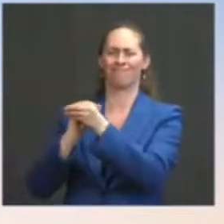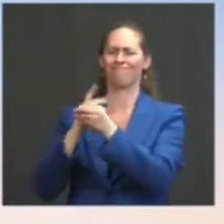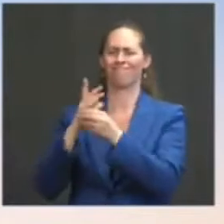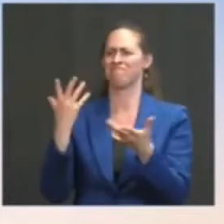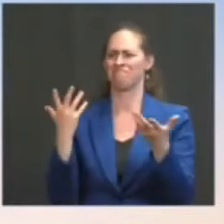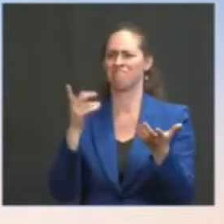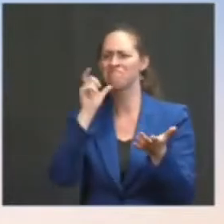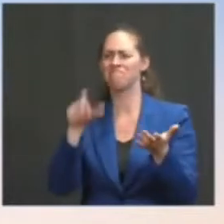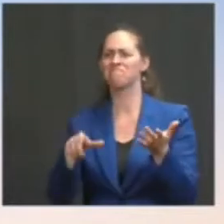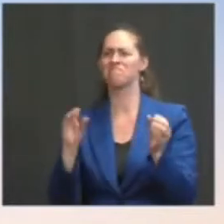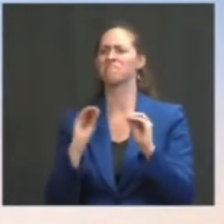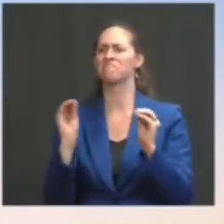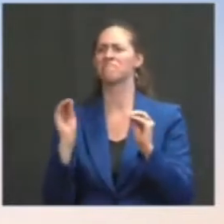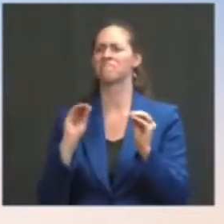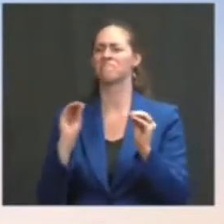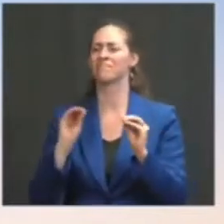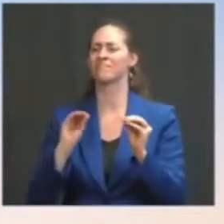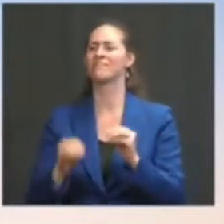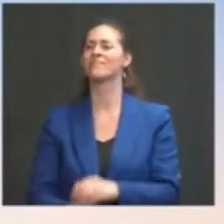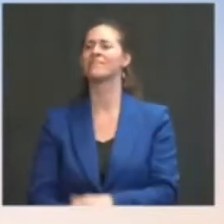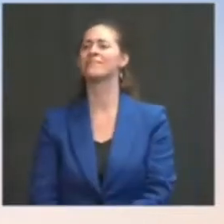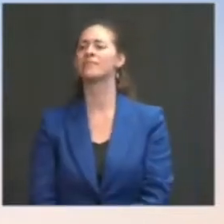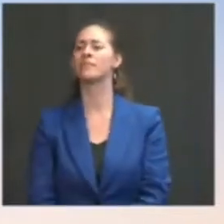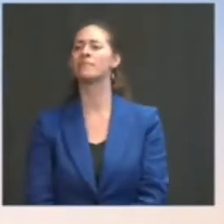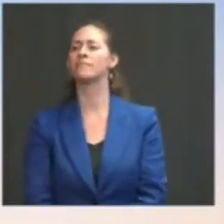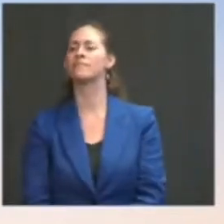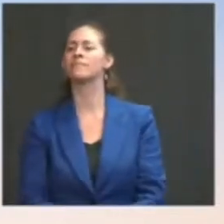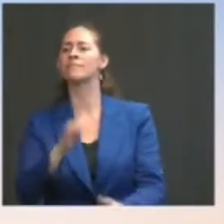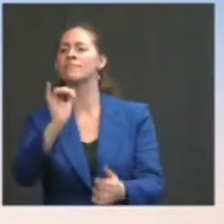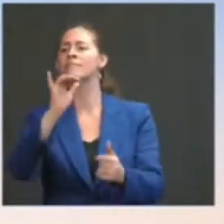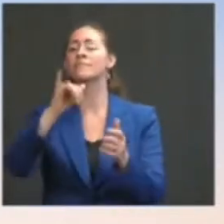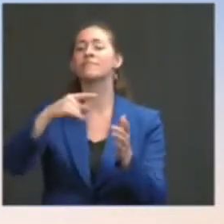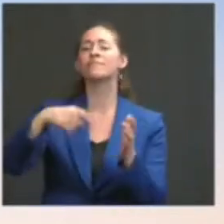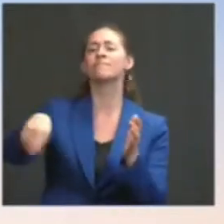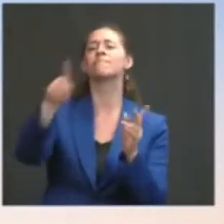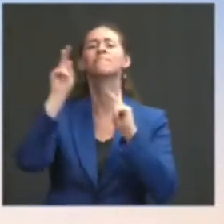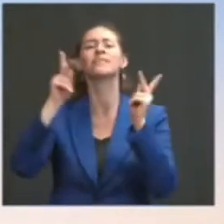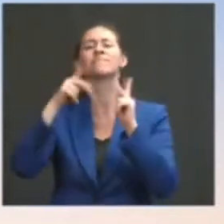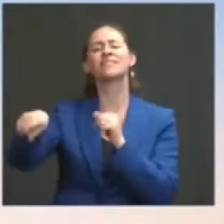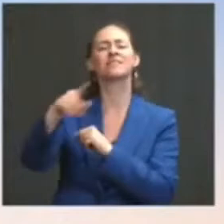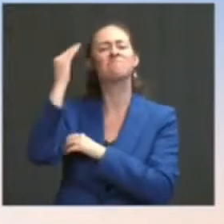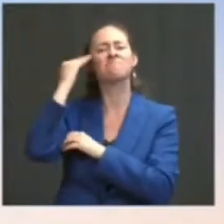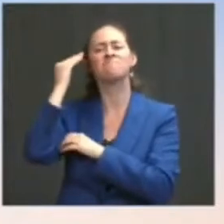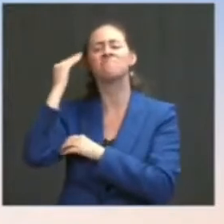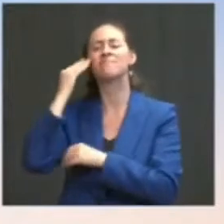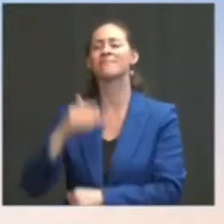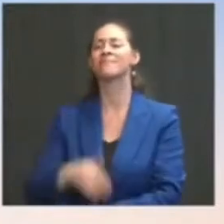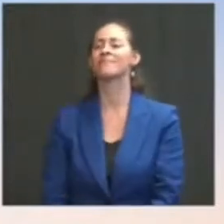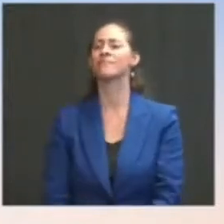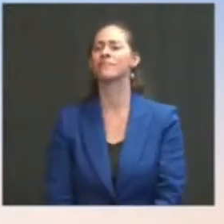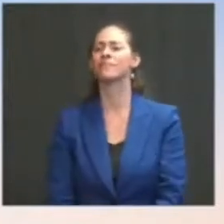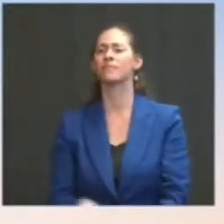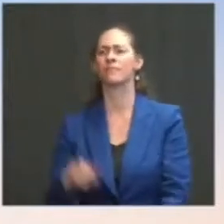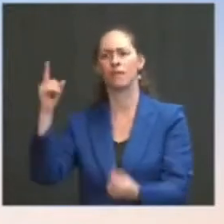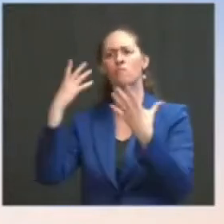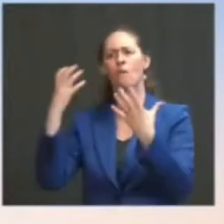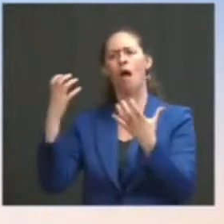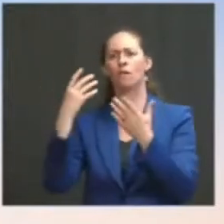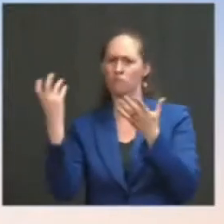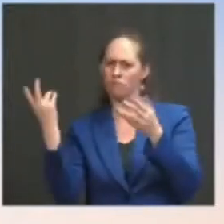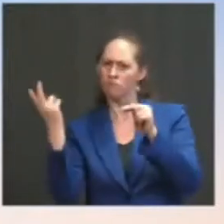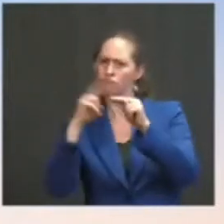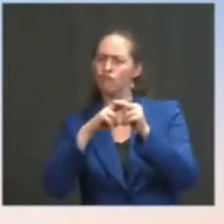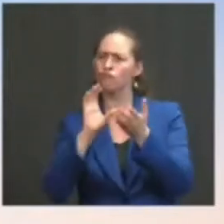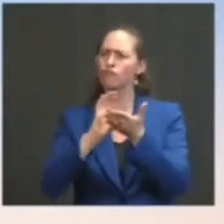the intelligence of the American people. The President ran on increasing that funding. It's in his budget. In President Trump's budget, he